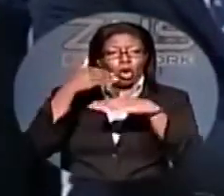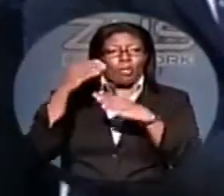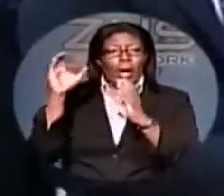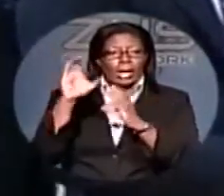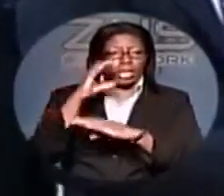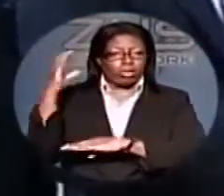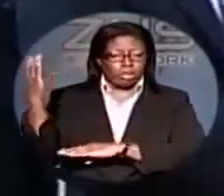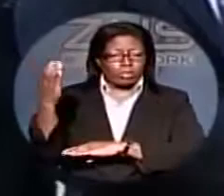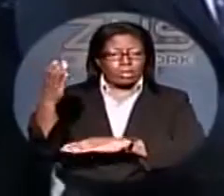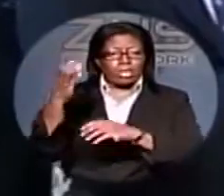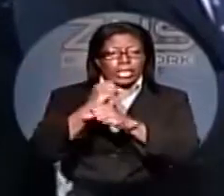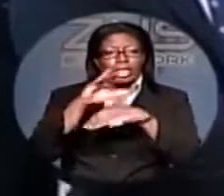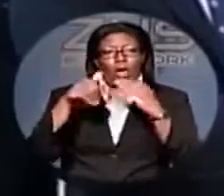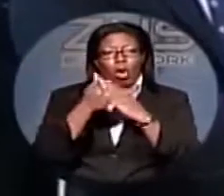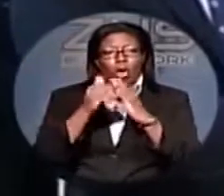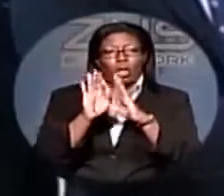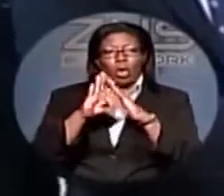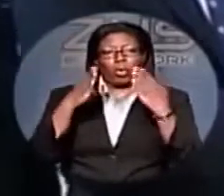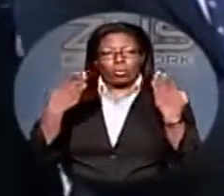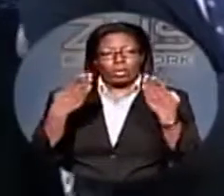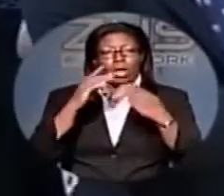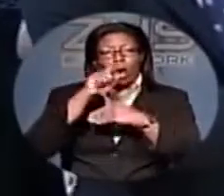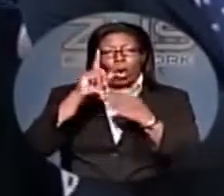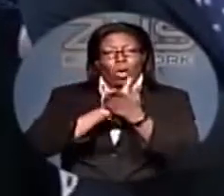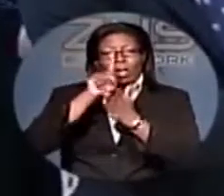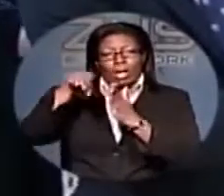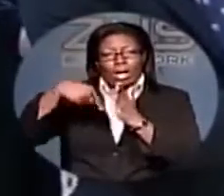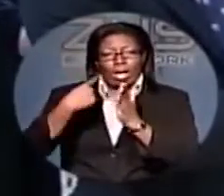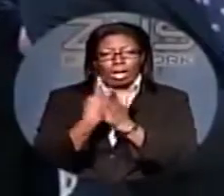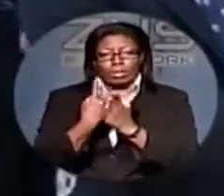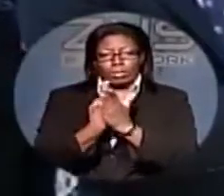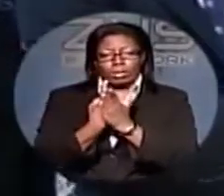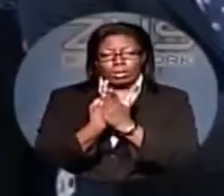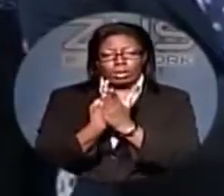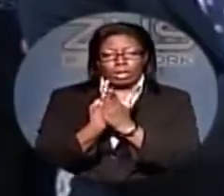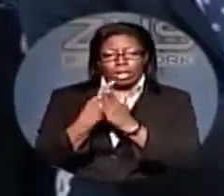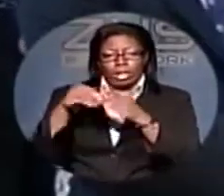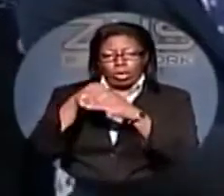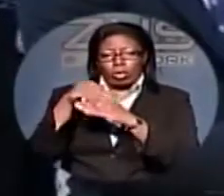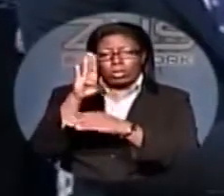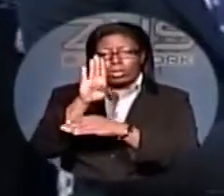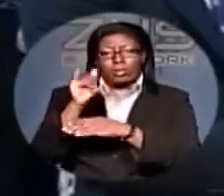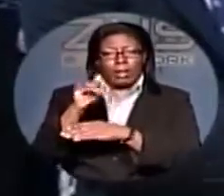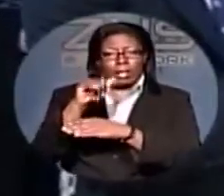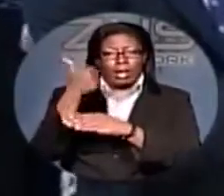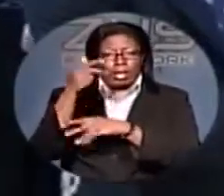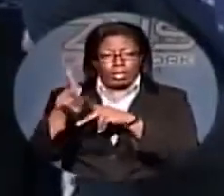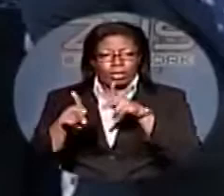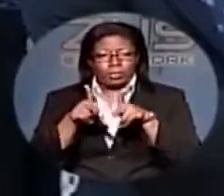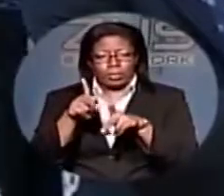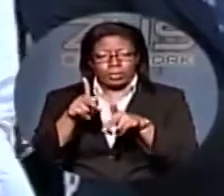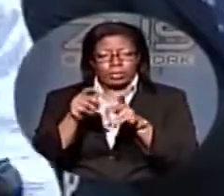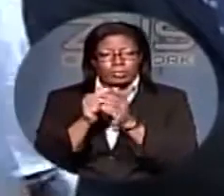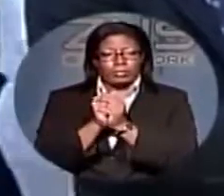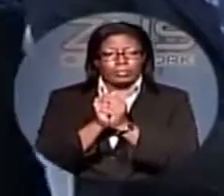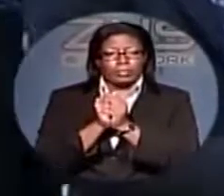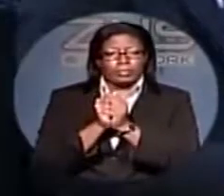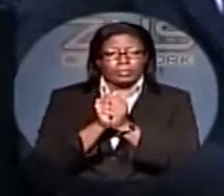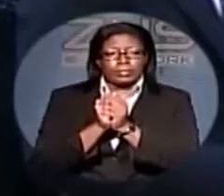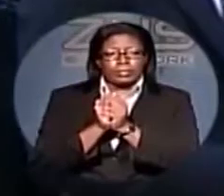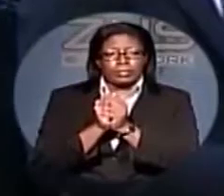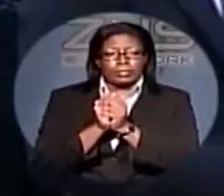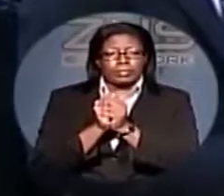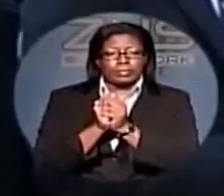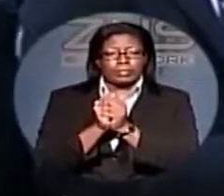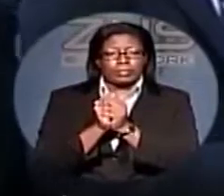get them all open. By the way, they're not all ours. They're going to be owned by other people. So we've yet to crack that one and get some good entrepreneurs set up. But it's